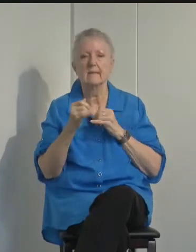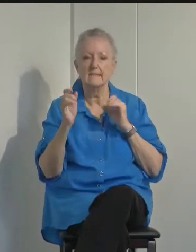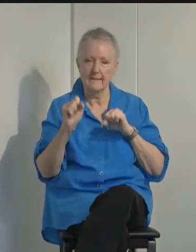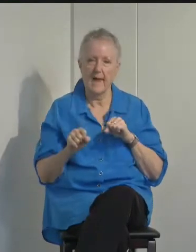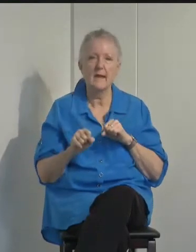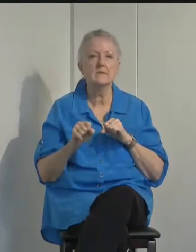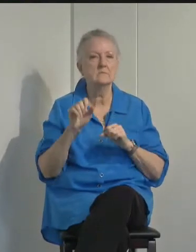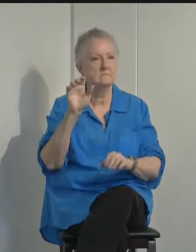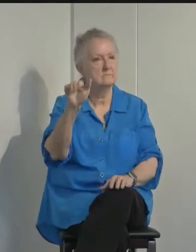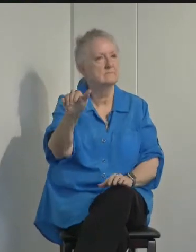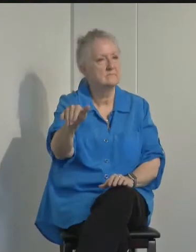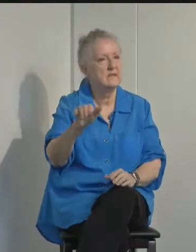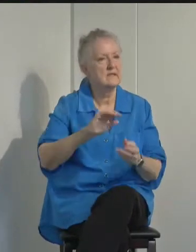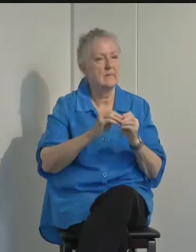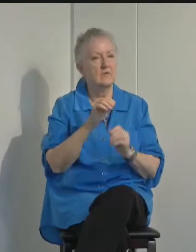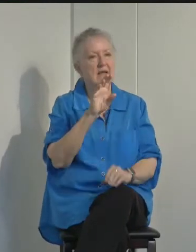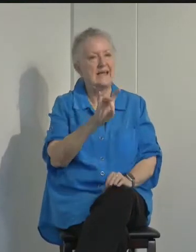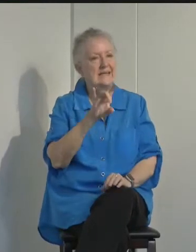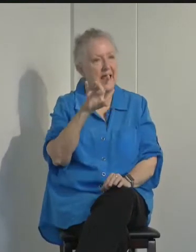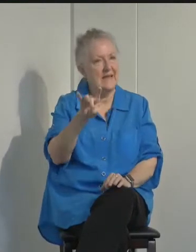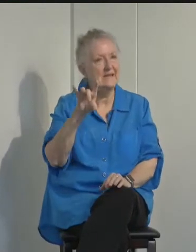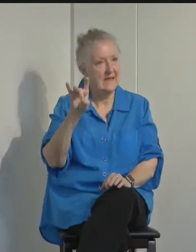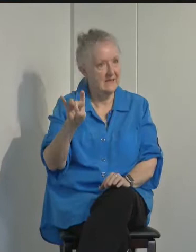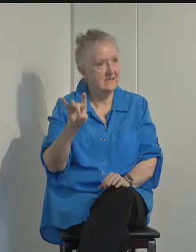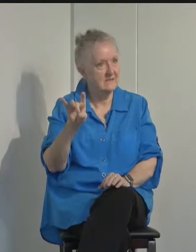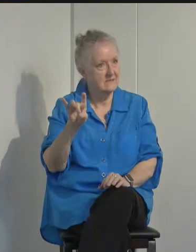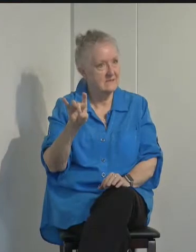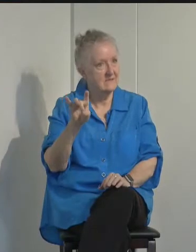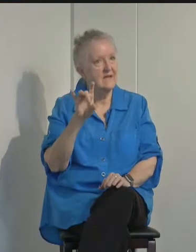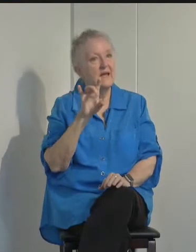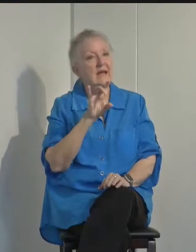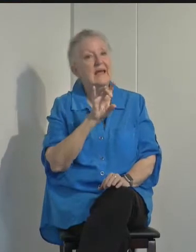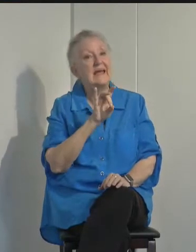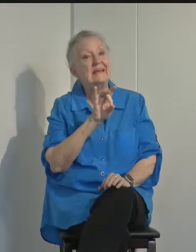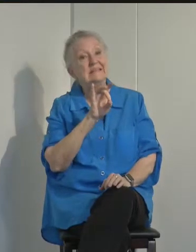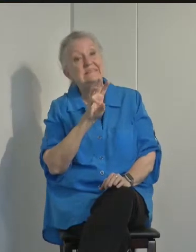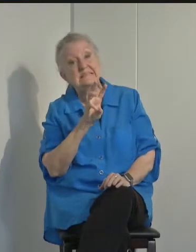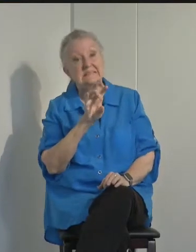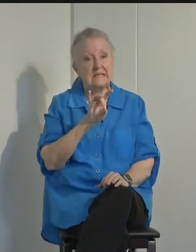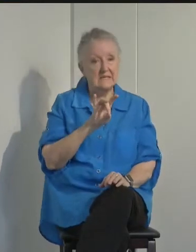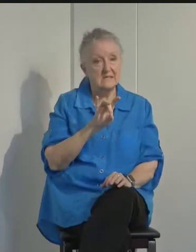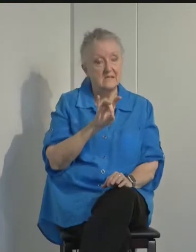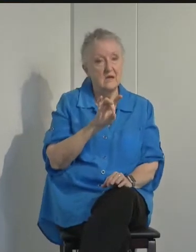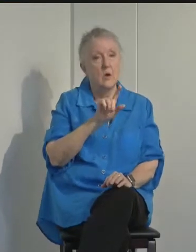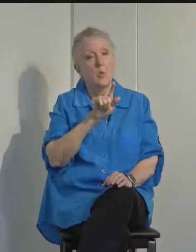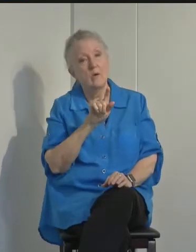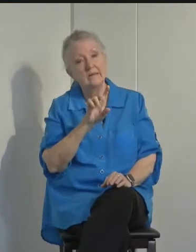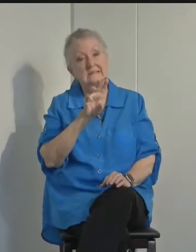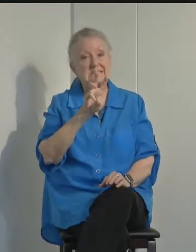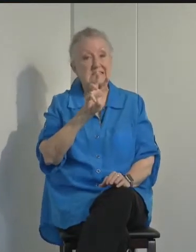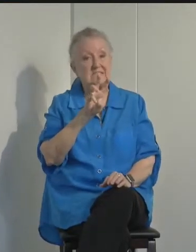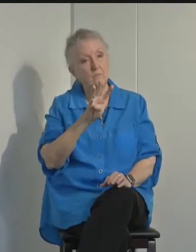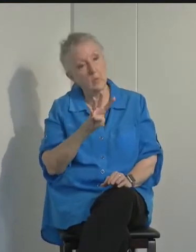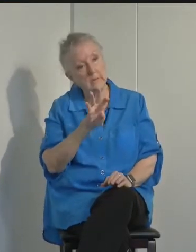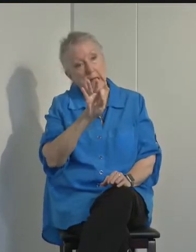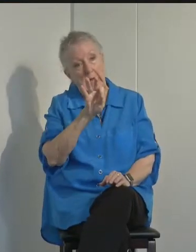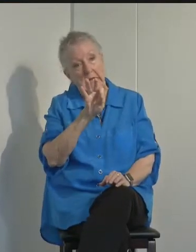called. The number is 888-868-1649.